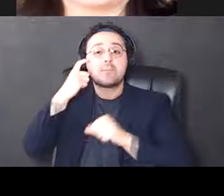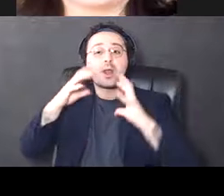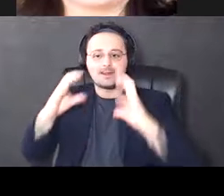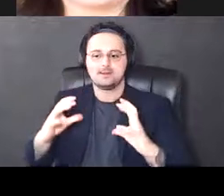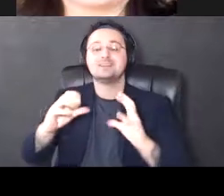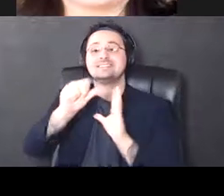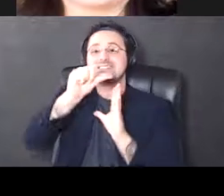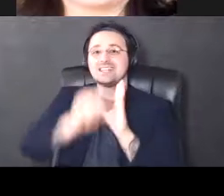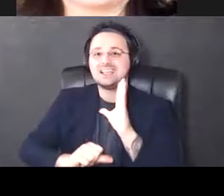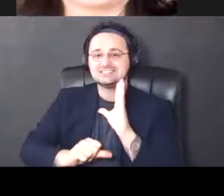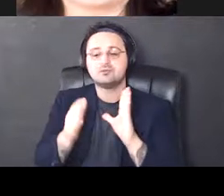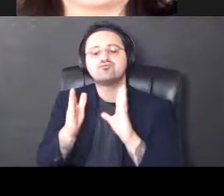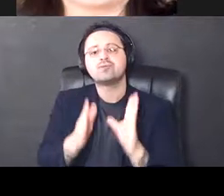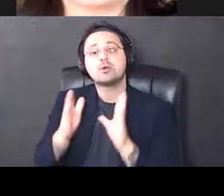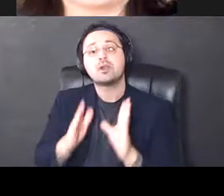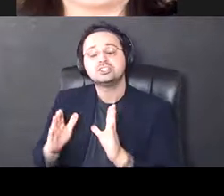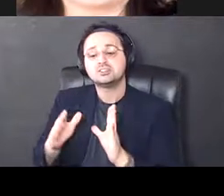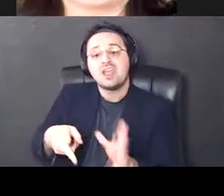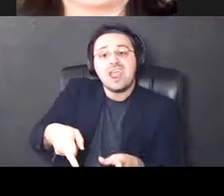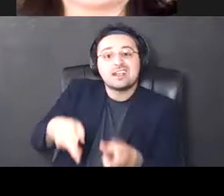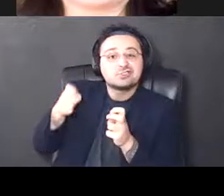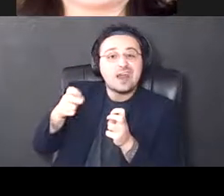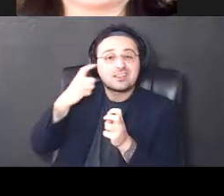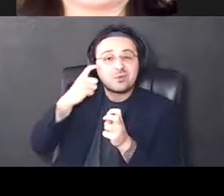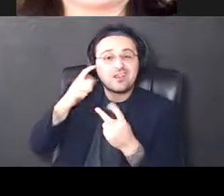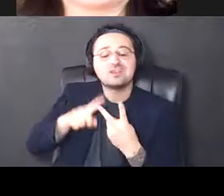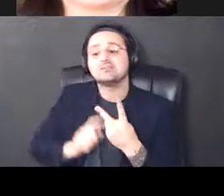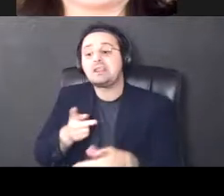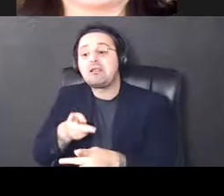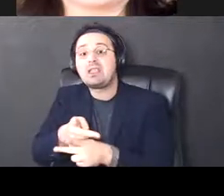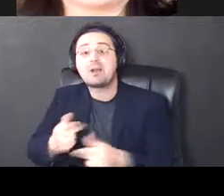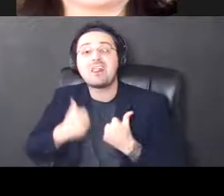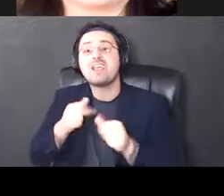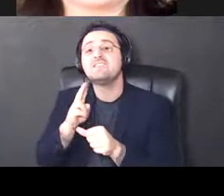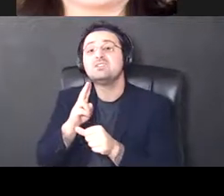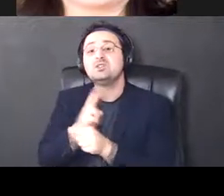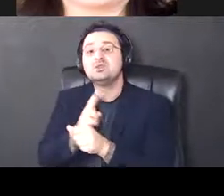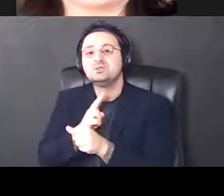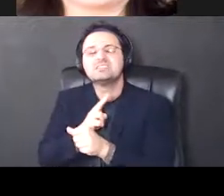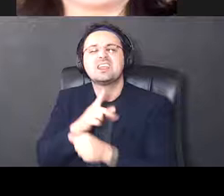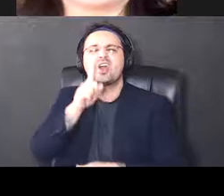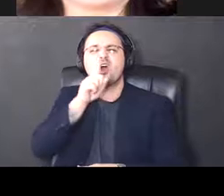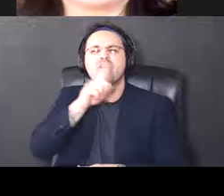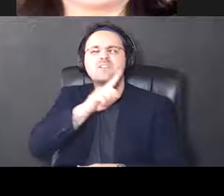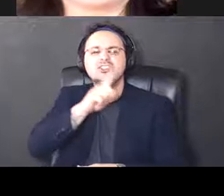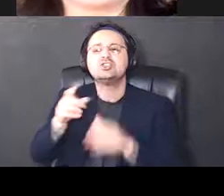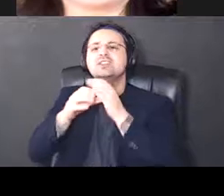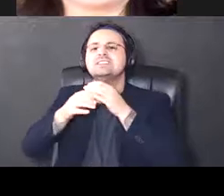where we can extract the brain, keep it alive with an artificial cerebral spinal fluid